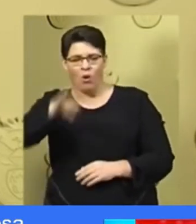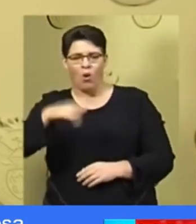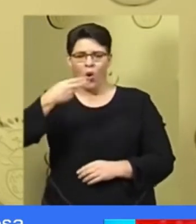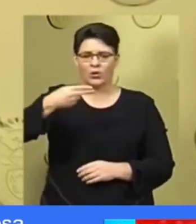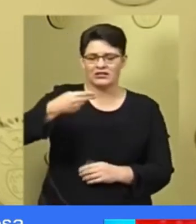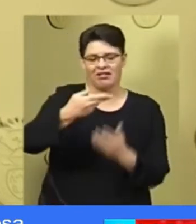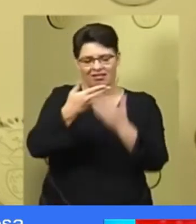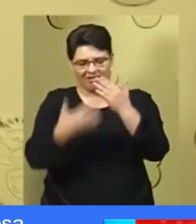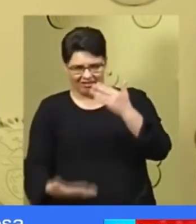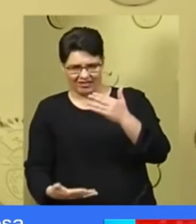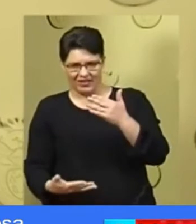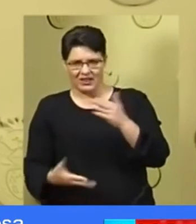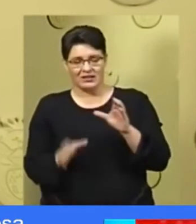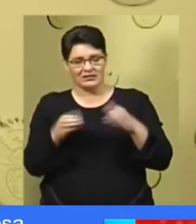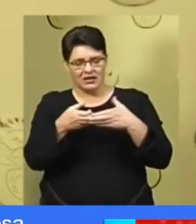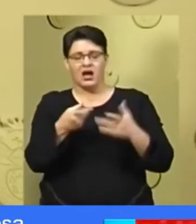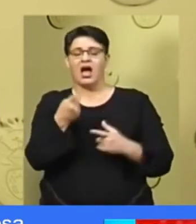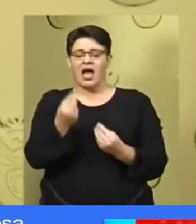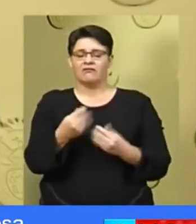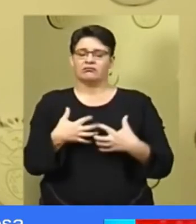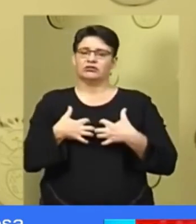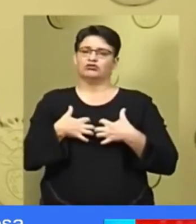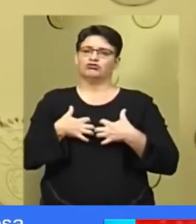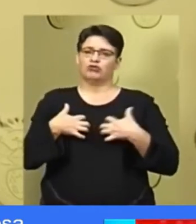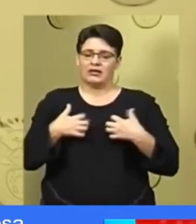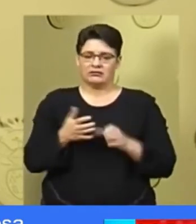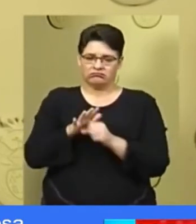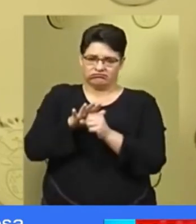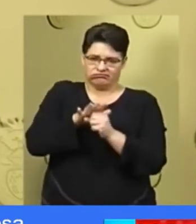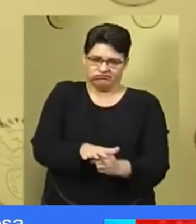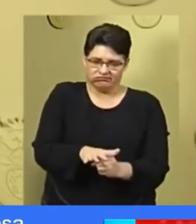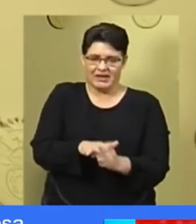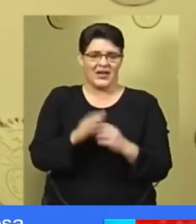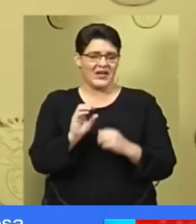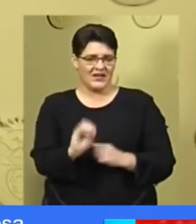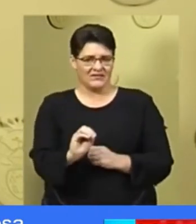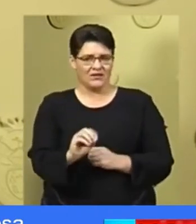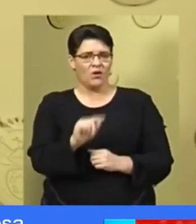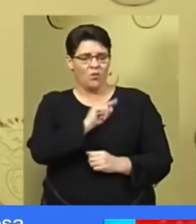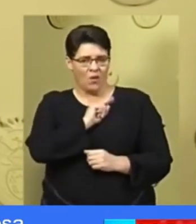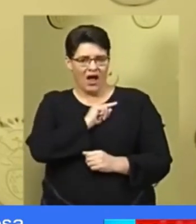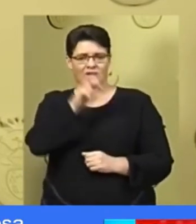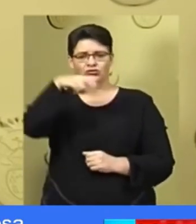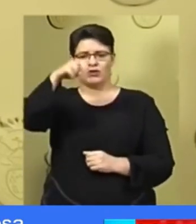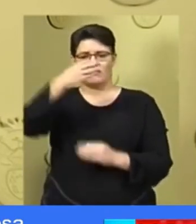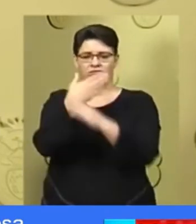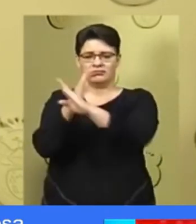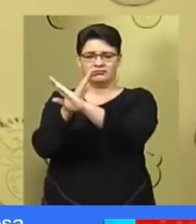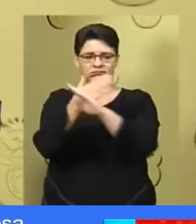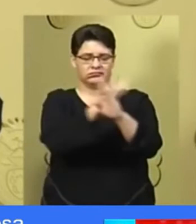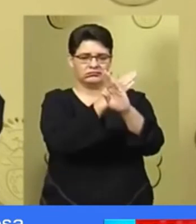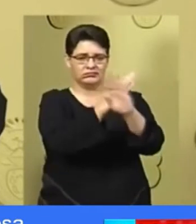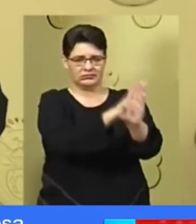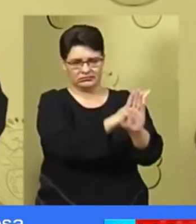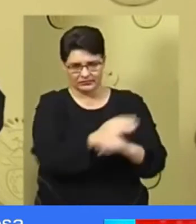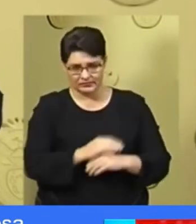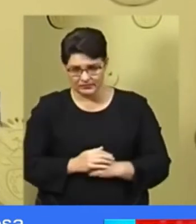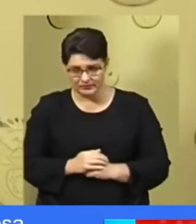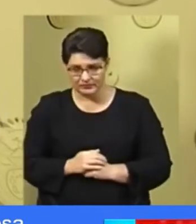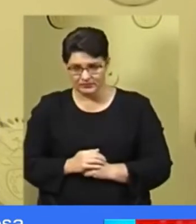sector who are under particular stress due to the new travel restrictions we have imposed.